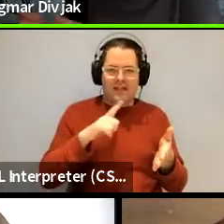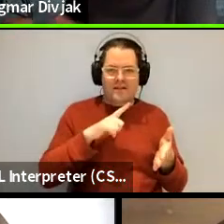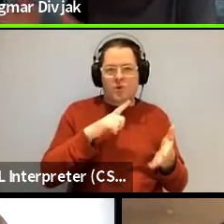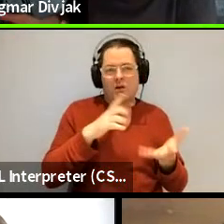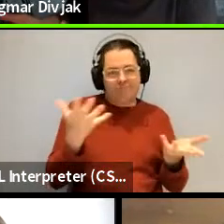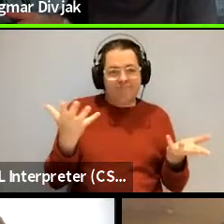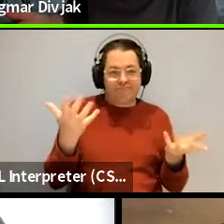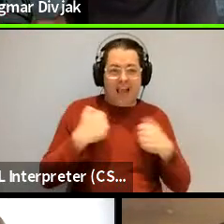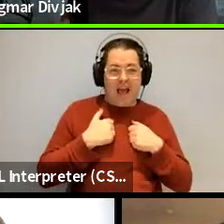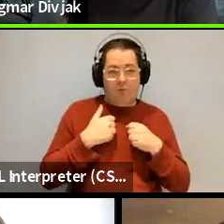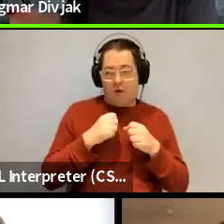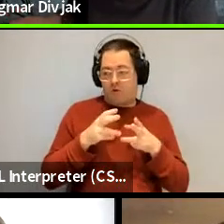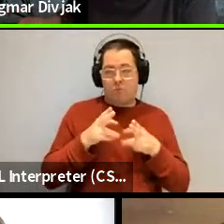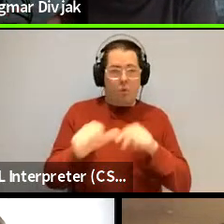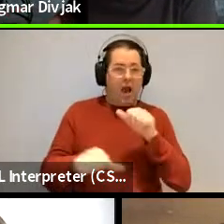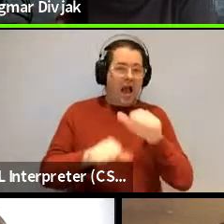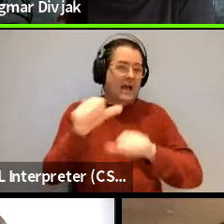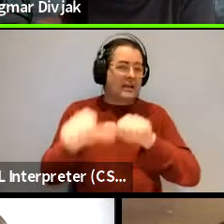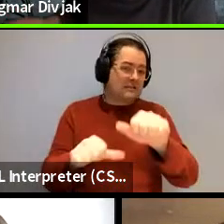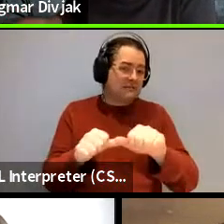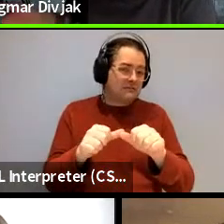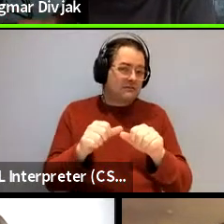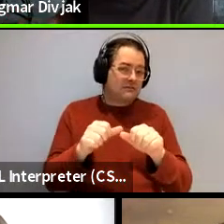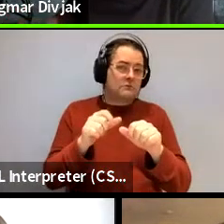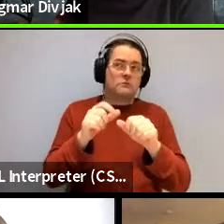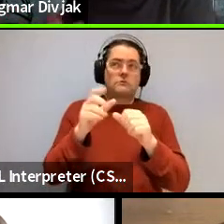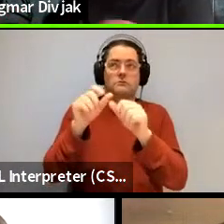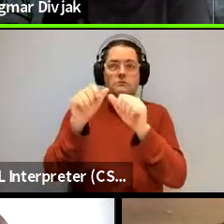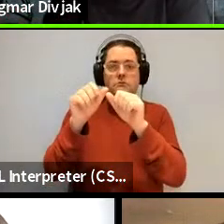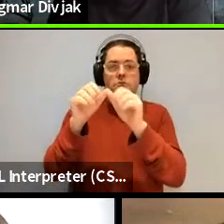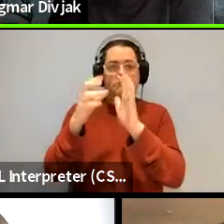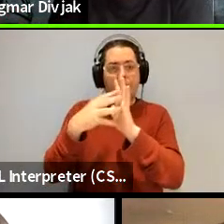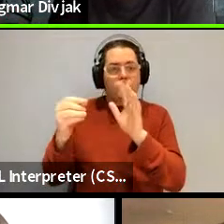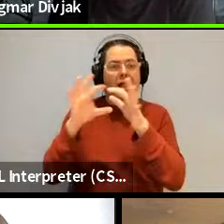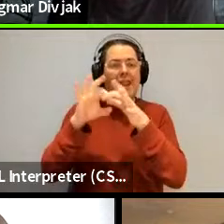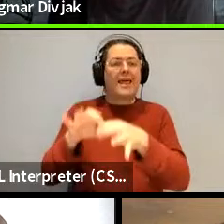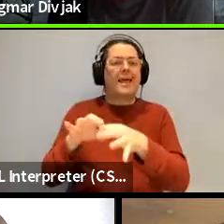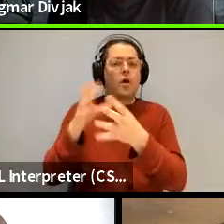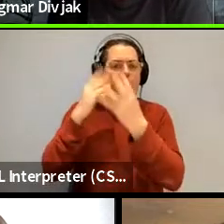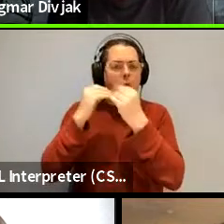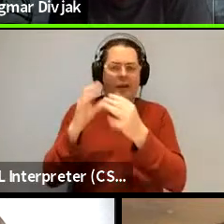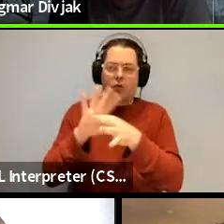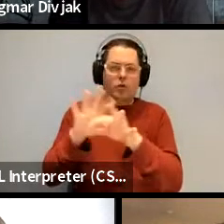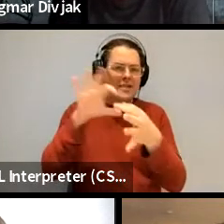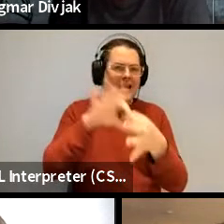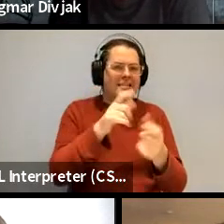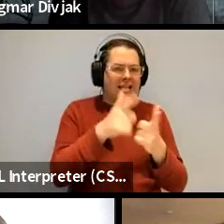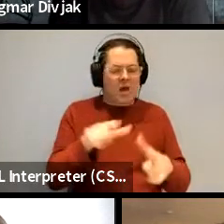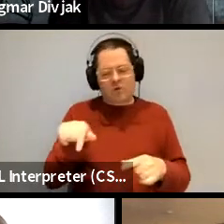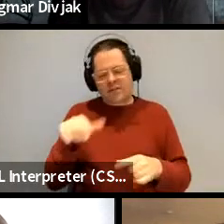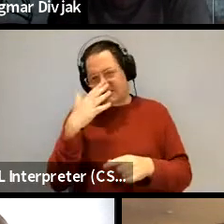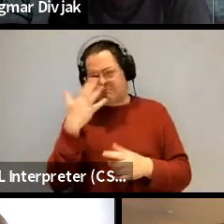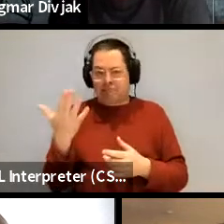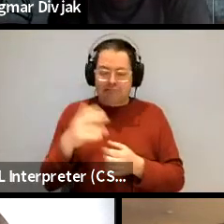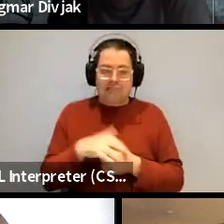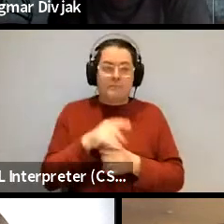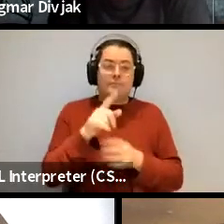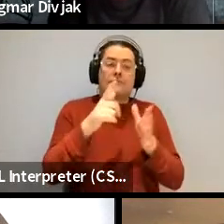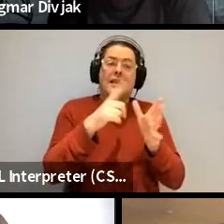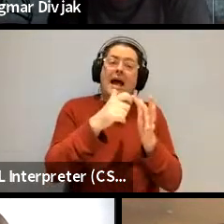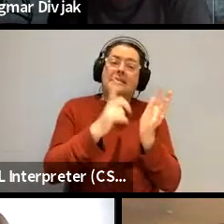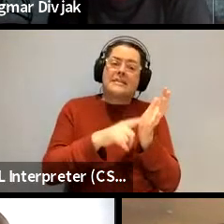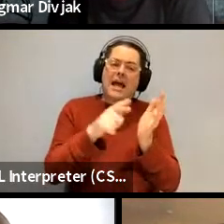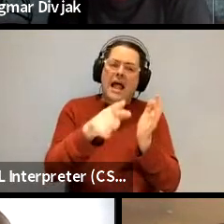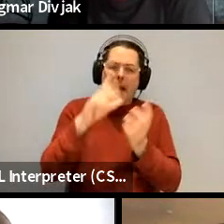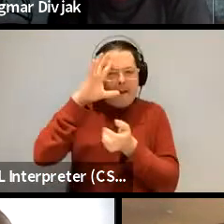direction of other models that are specifically developed for learning with no direct application to language i'd love to know what you mean by